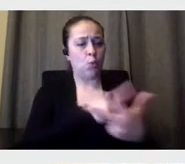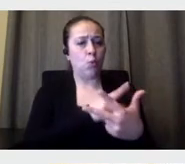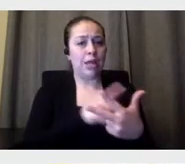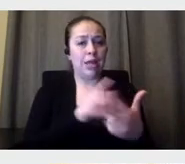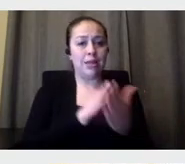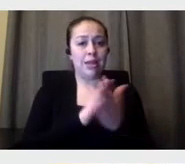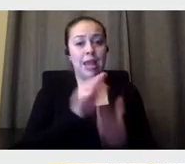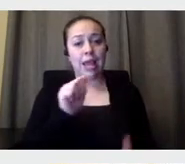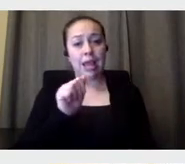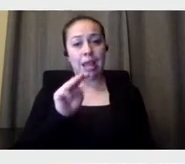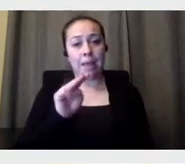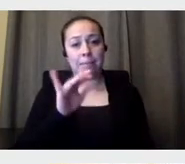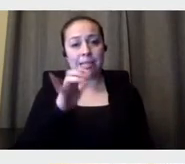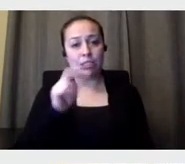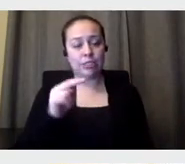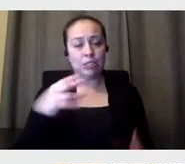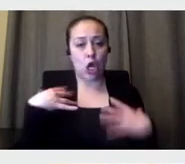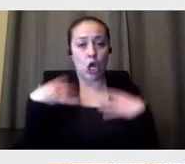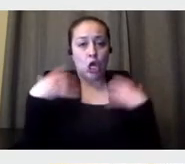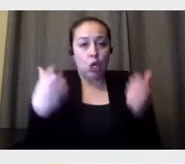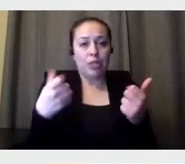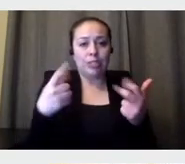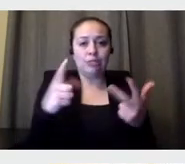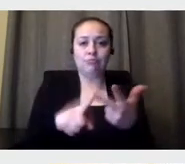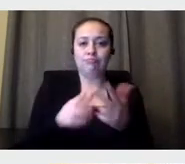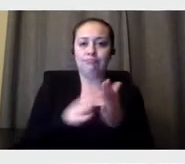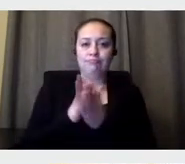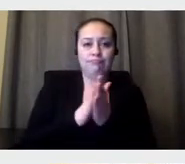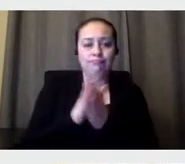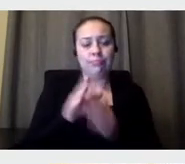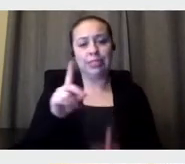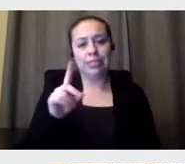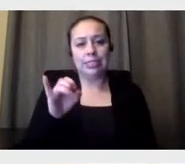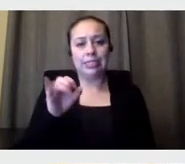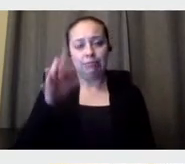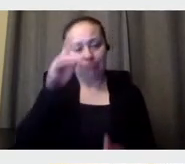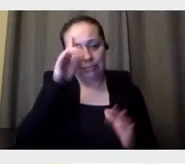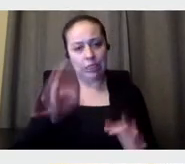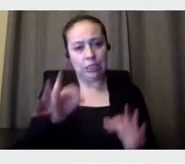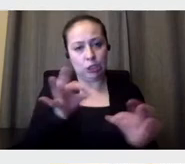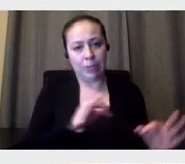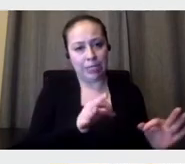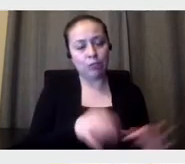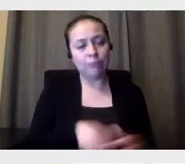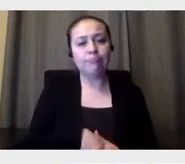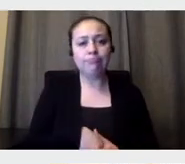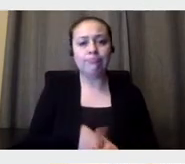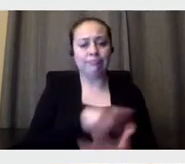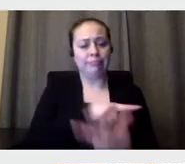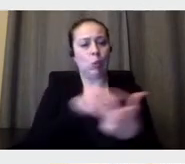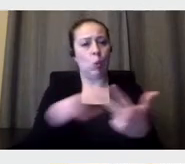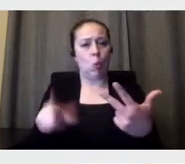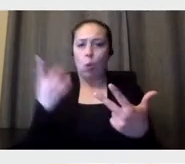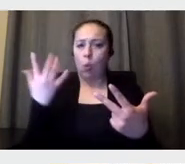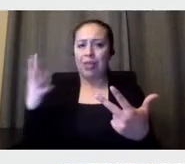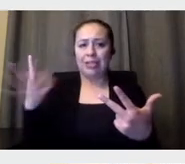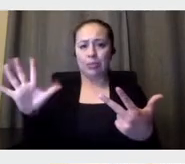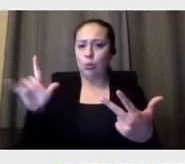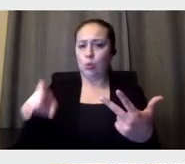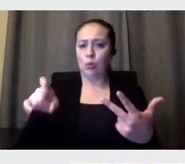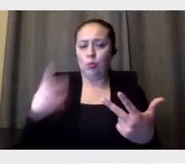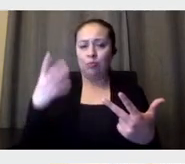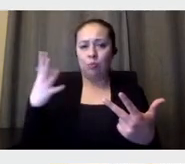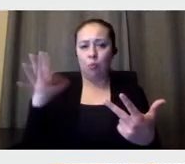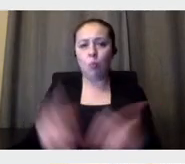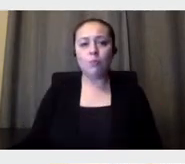courage, and determination. That's it. If you have those three things, that's it. So, and, and also